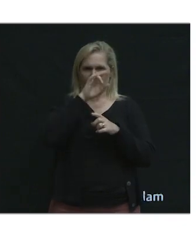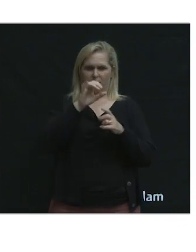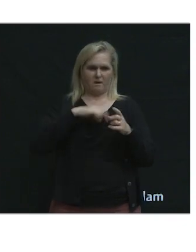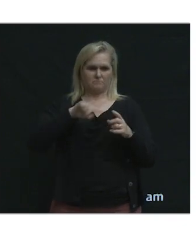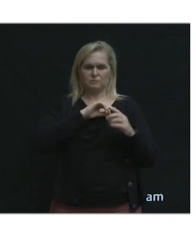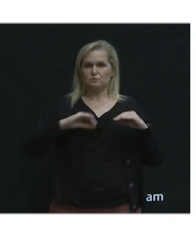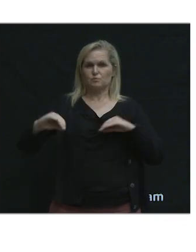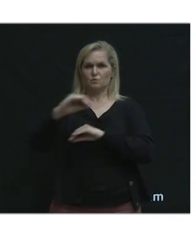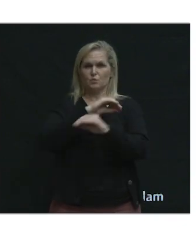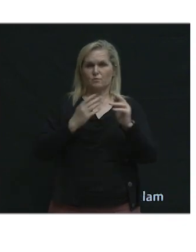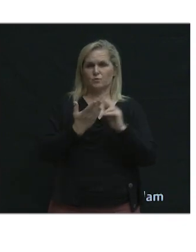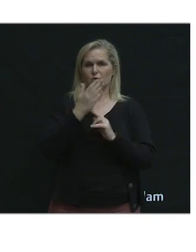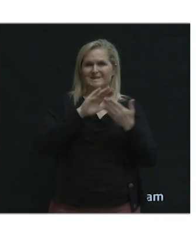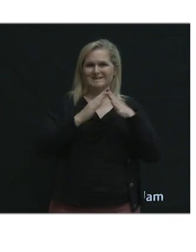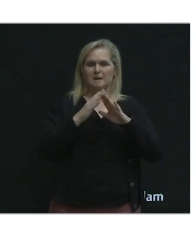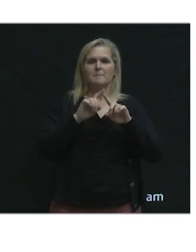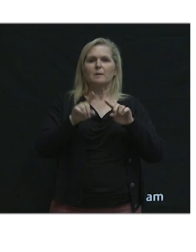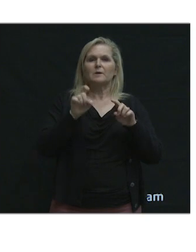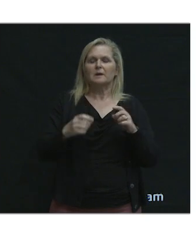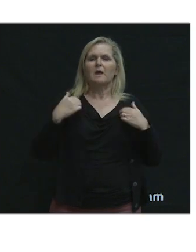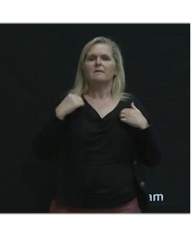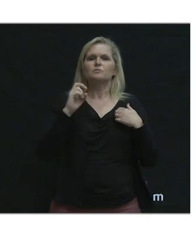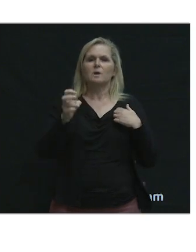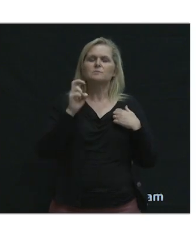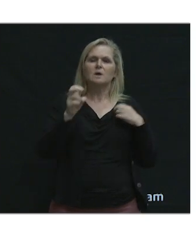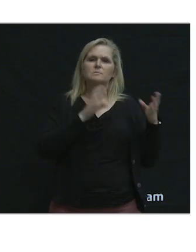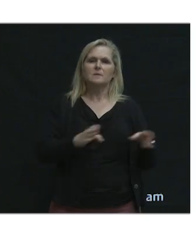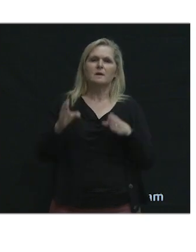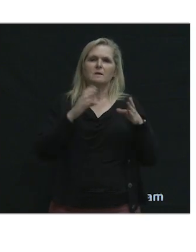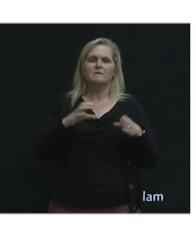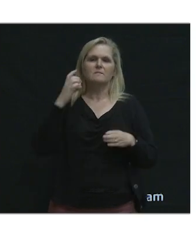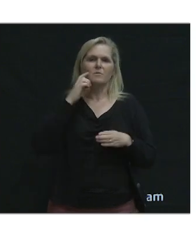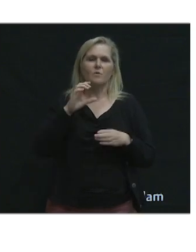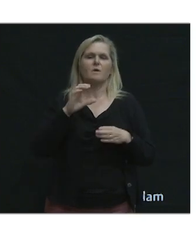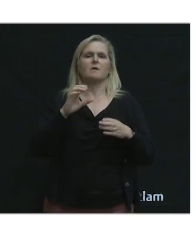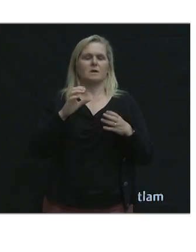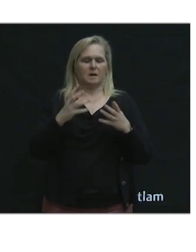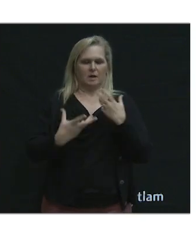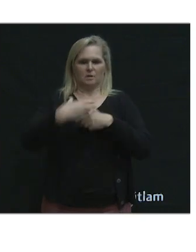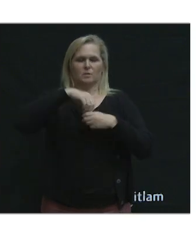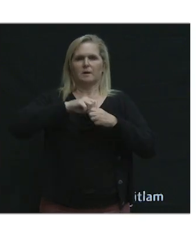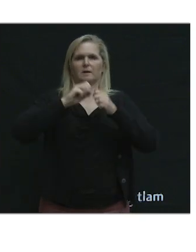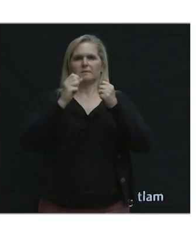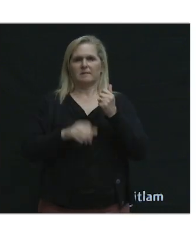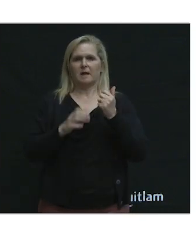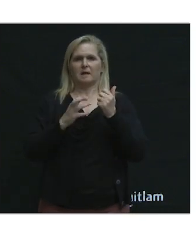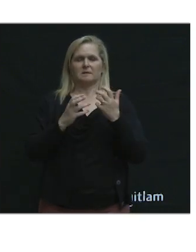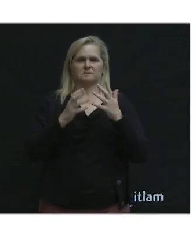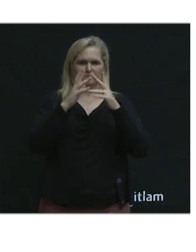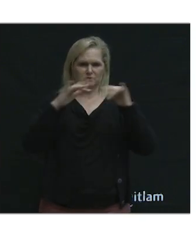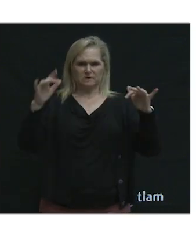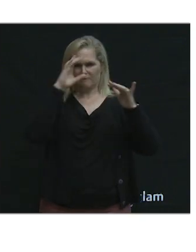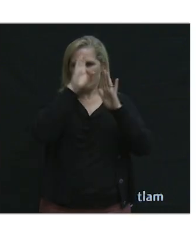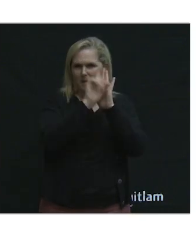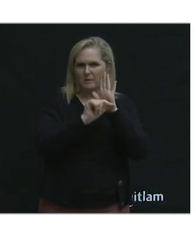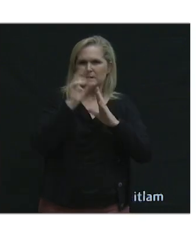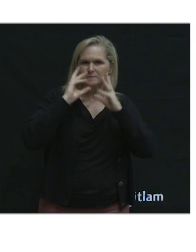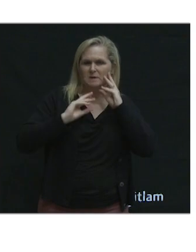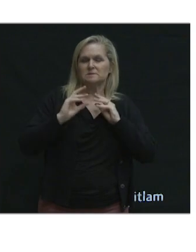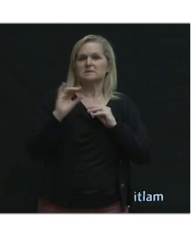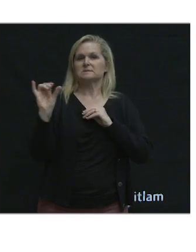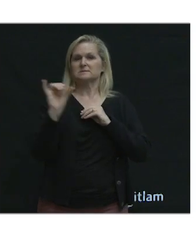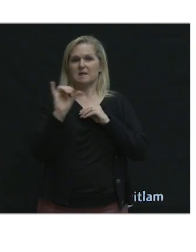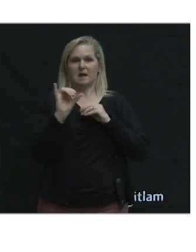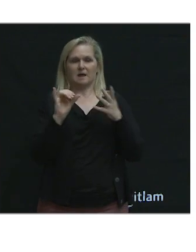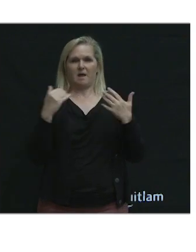and there's a need for transportation planning to, uh, accommodate the diversity of, uh, backgrounds and experiences, such as, uh,